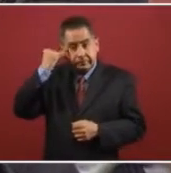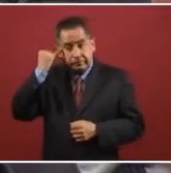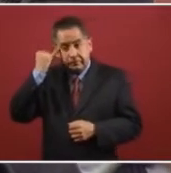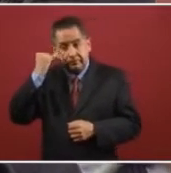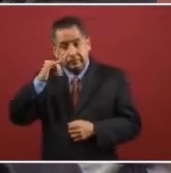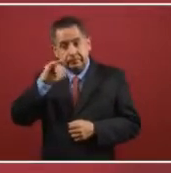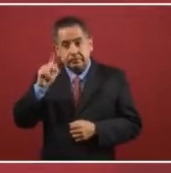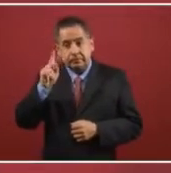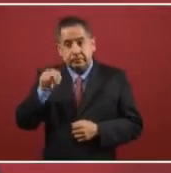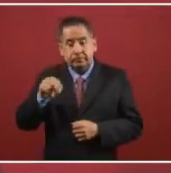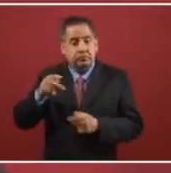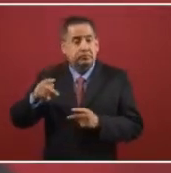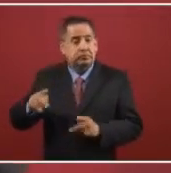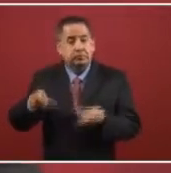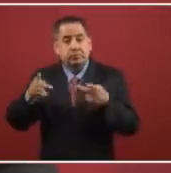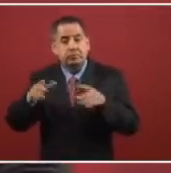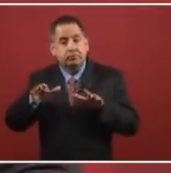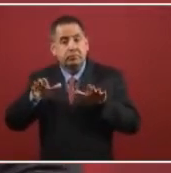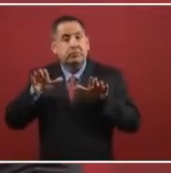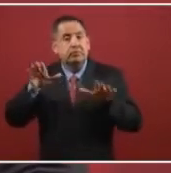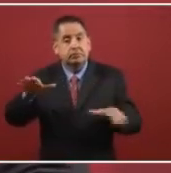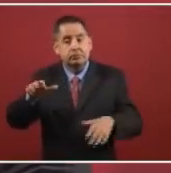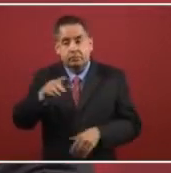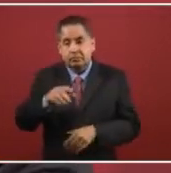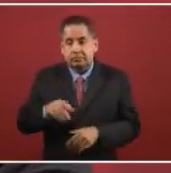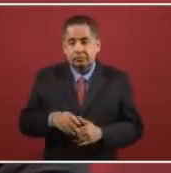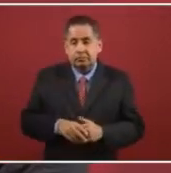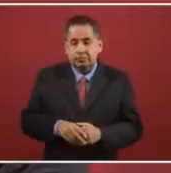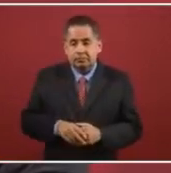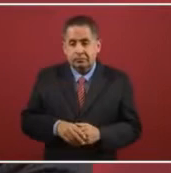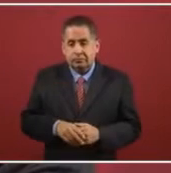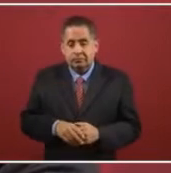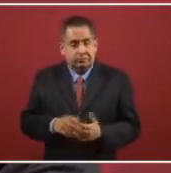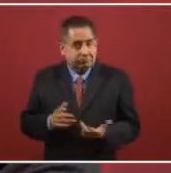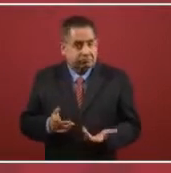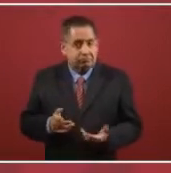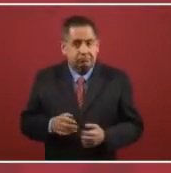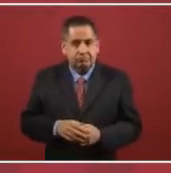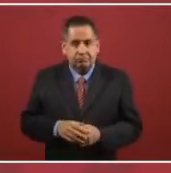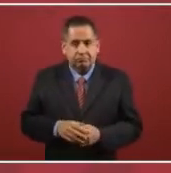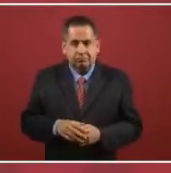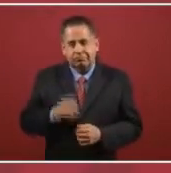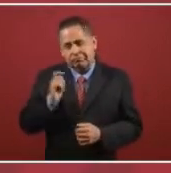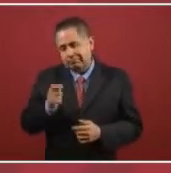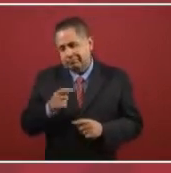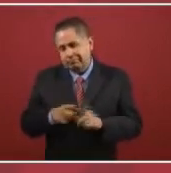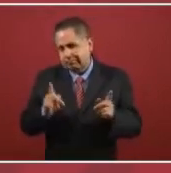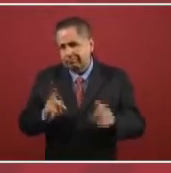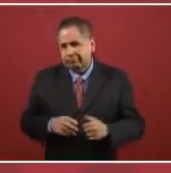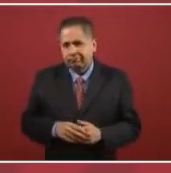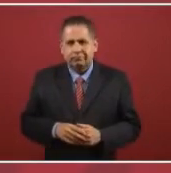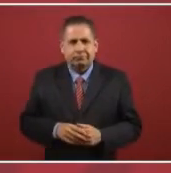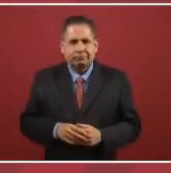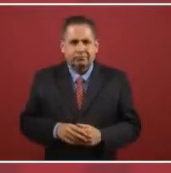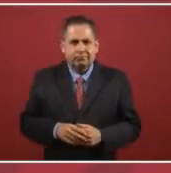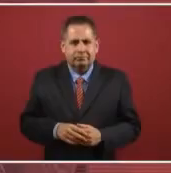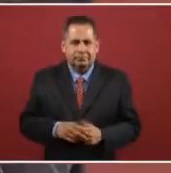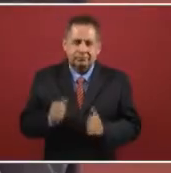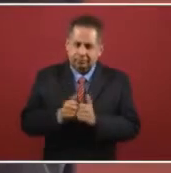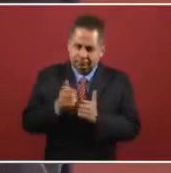they're selling a presidential airplane. But it's not,